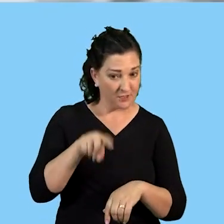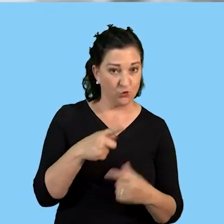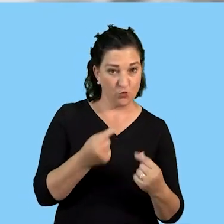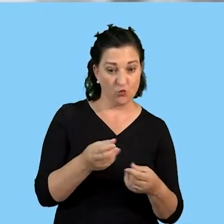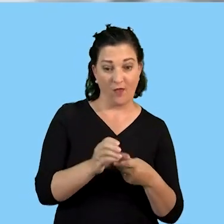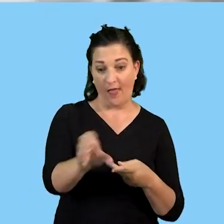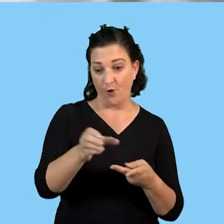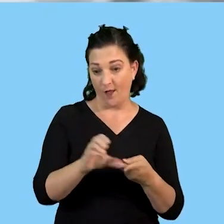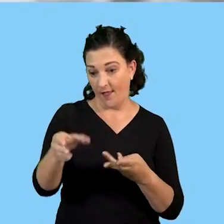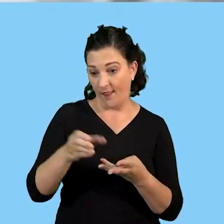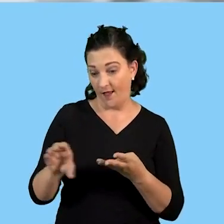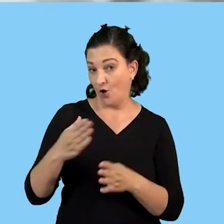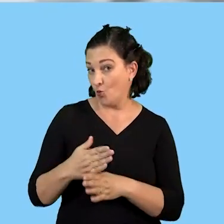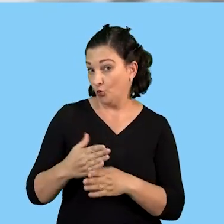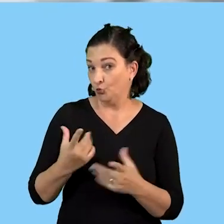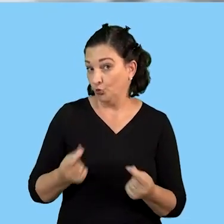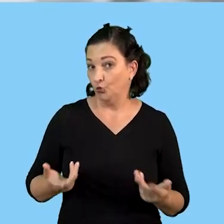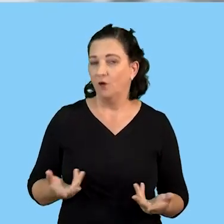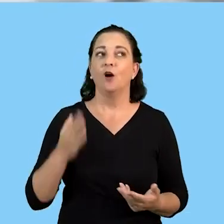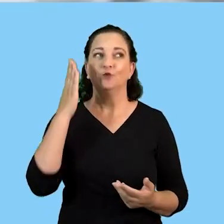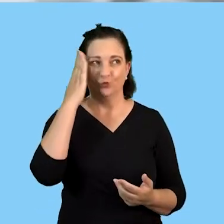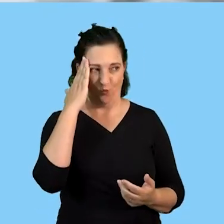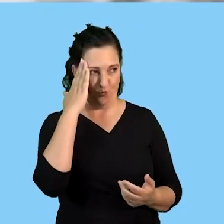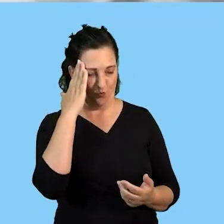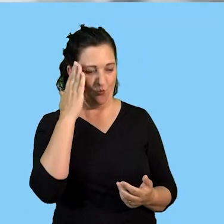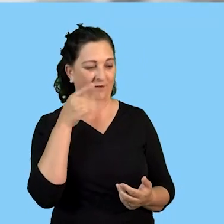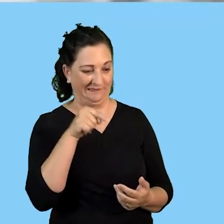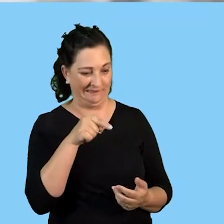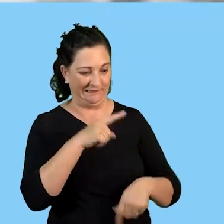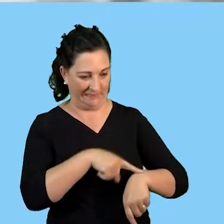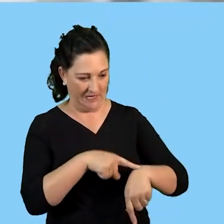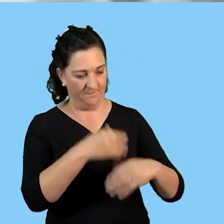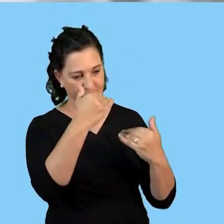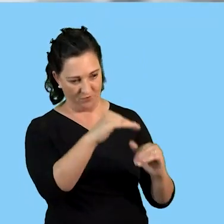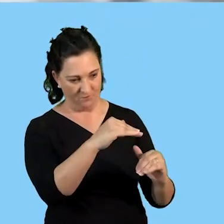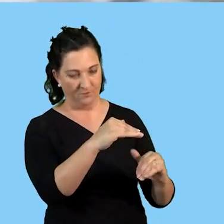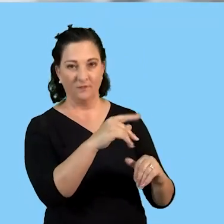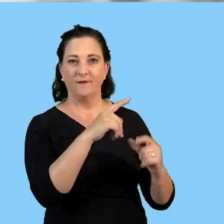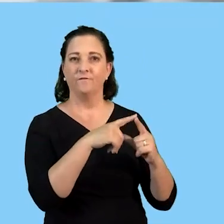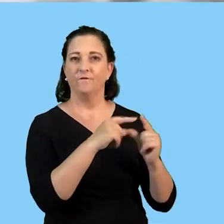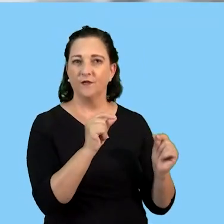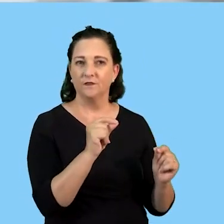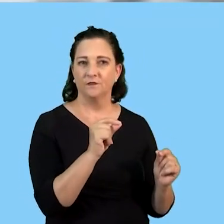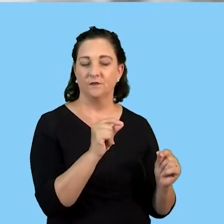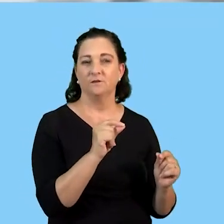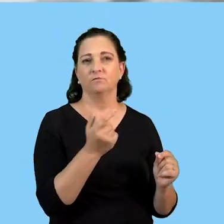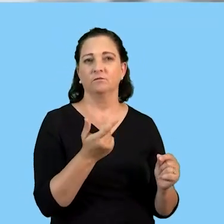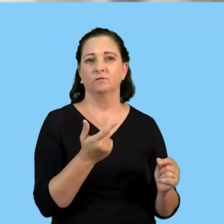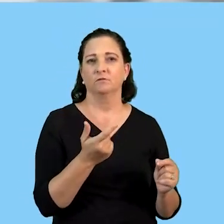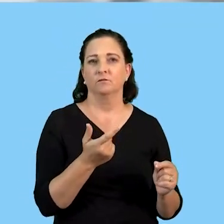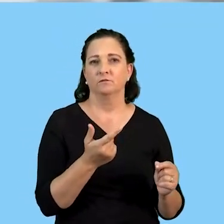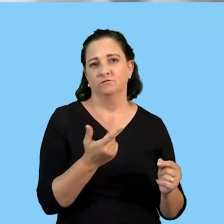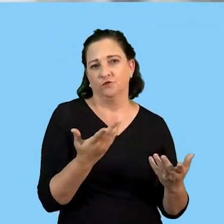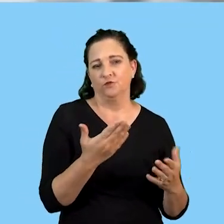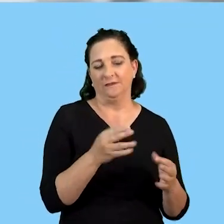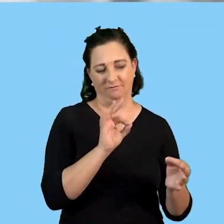have been allocated to perform because they would be knowing very well that during this time we should be completed or should be done